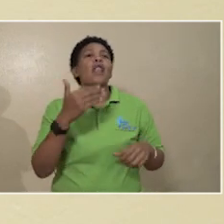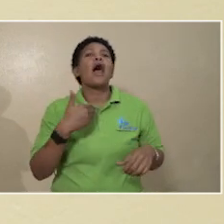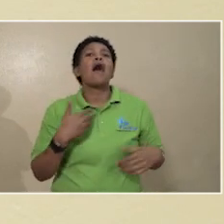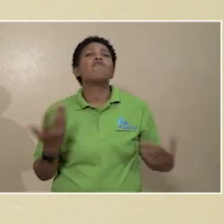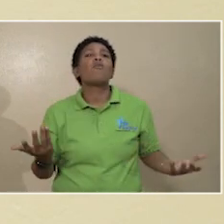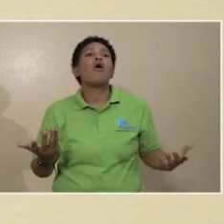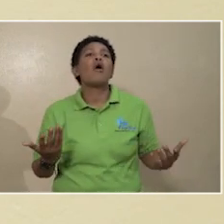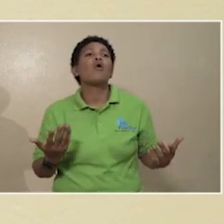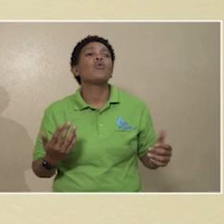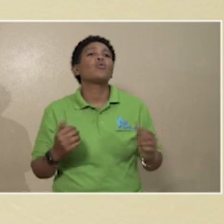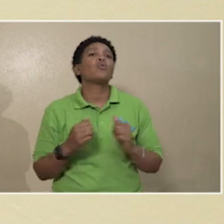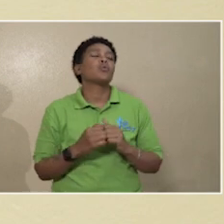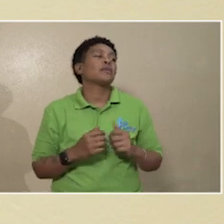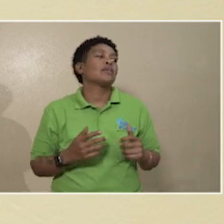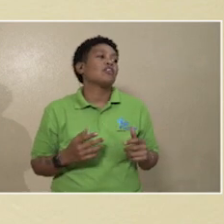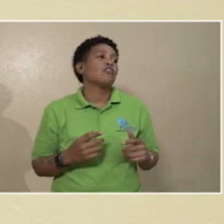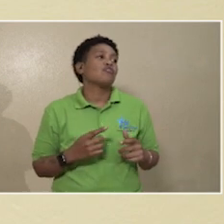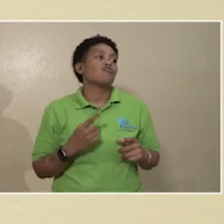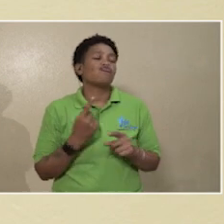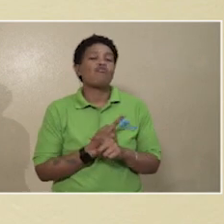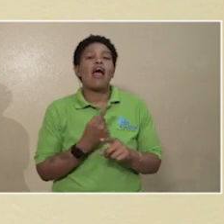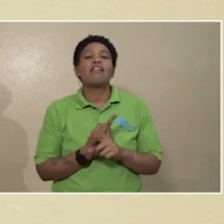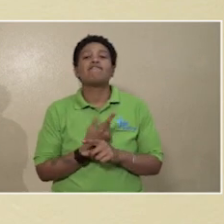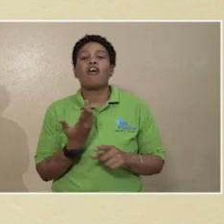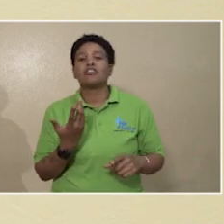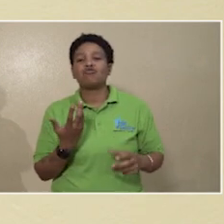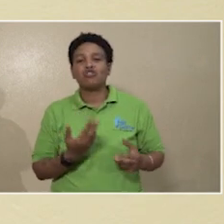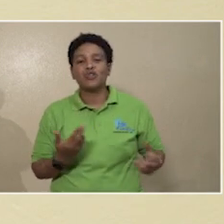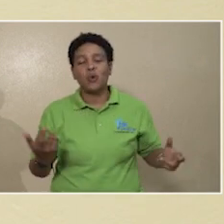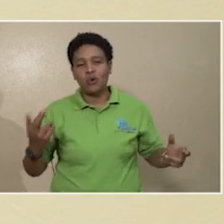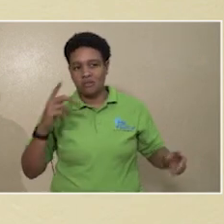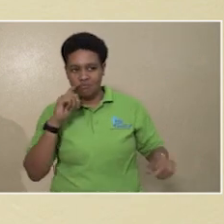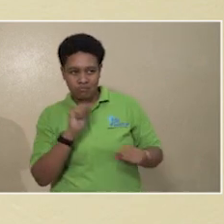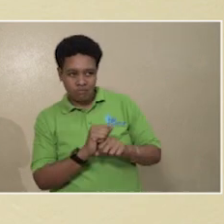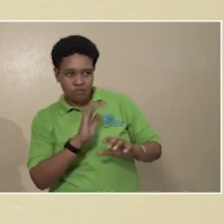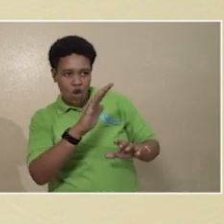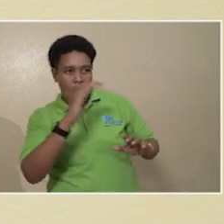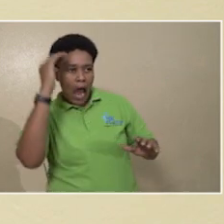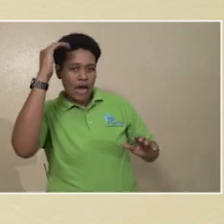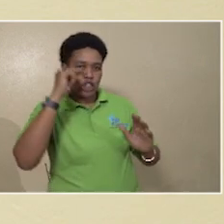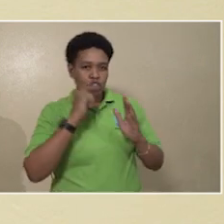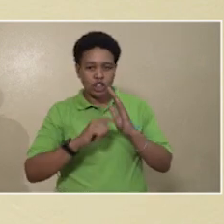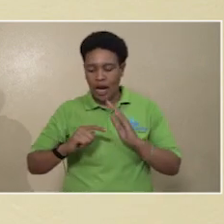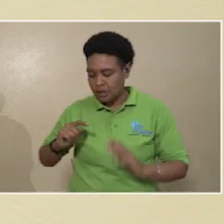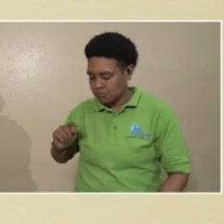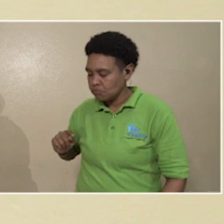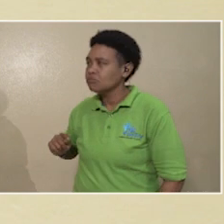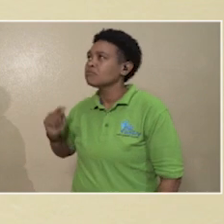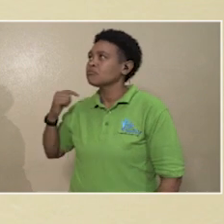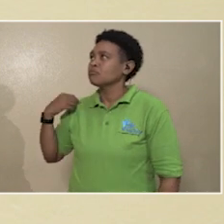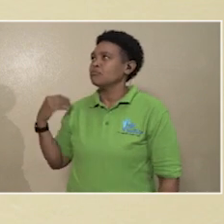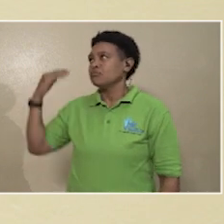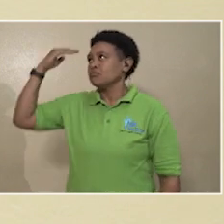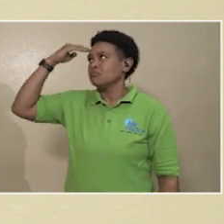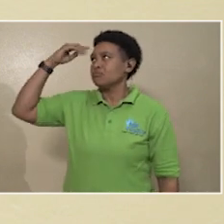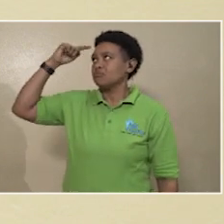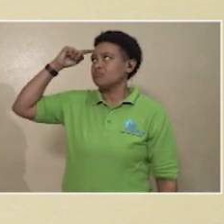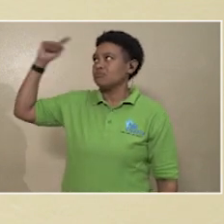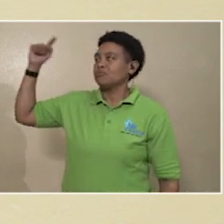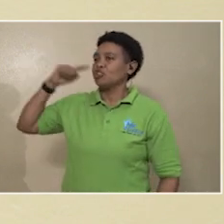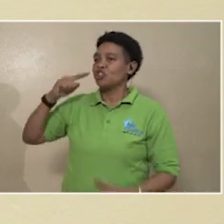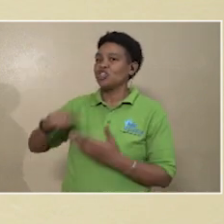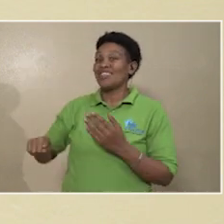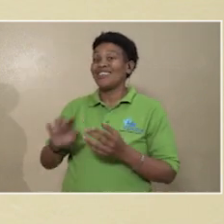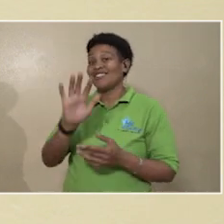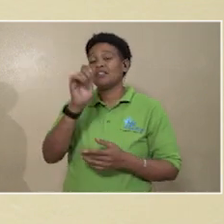with the relevant tools to verify height. As it relates to complexion,